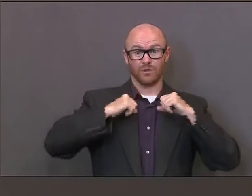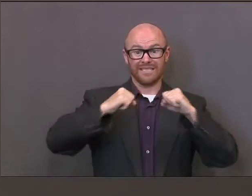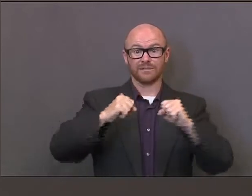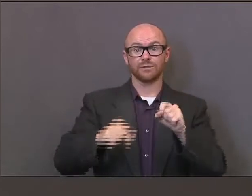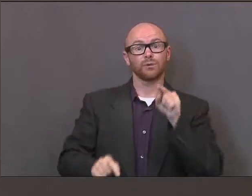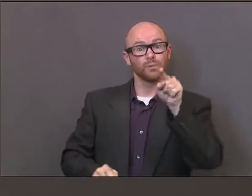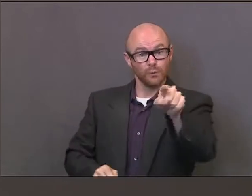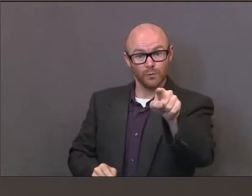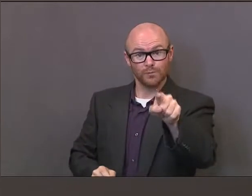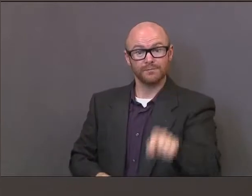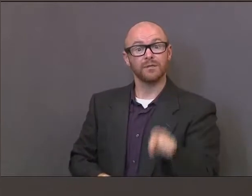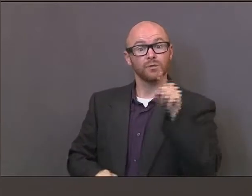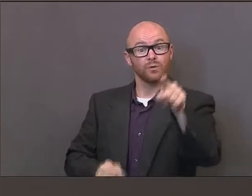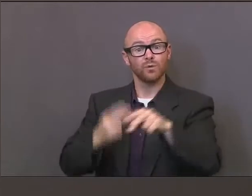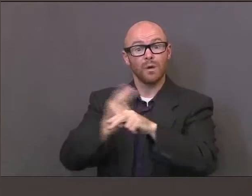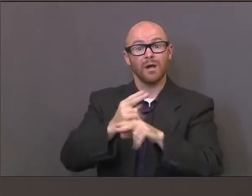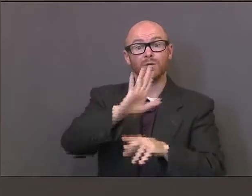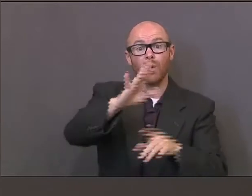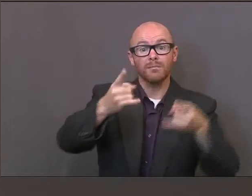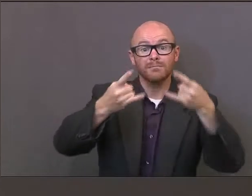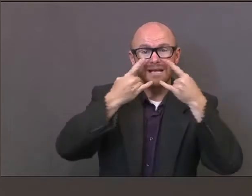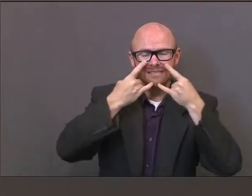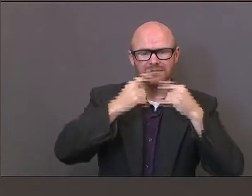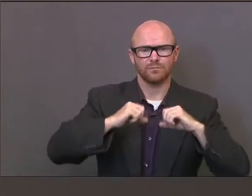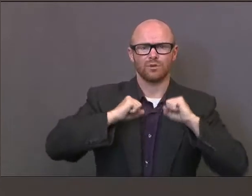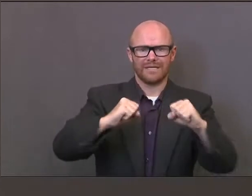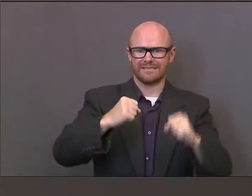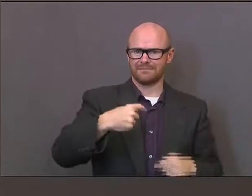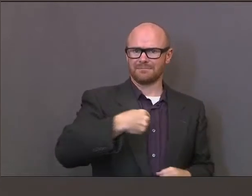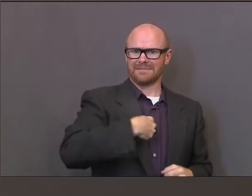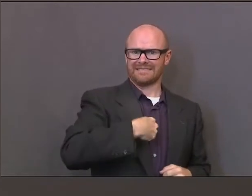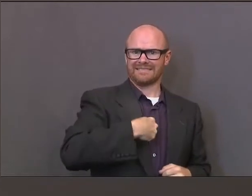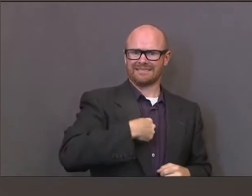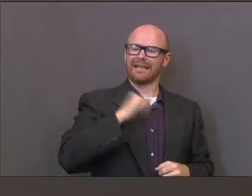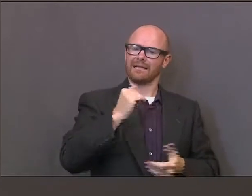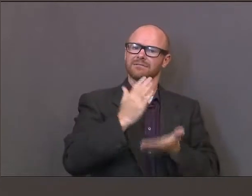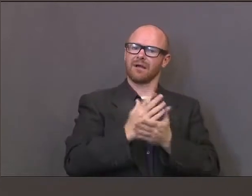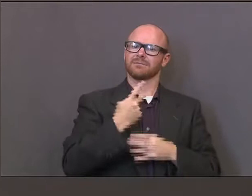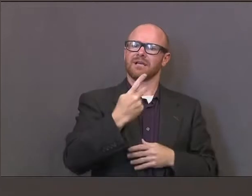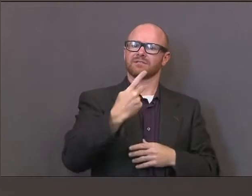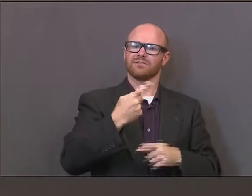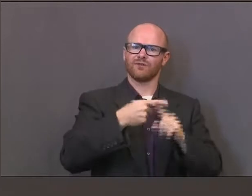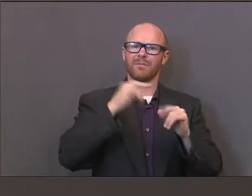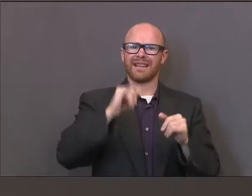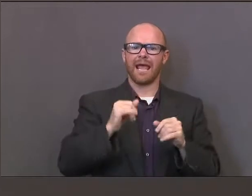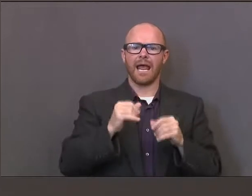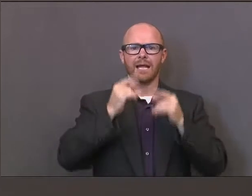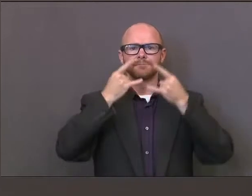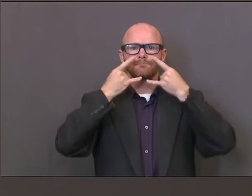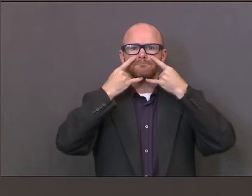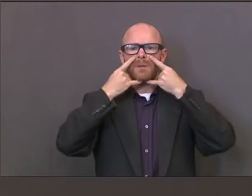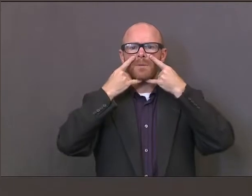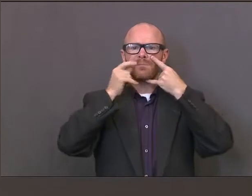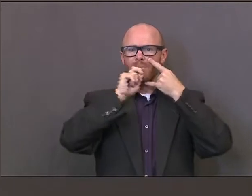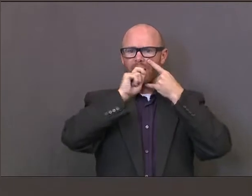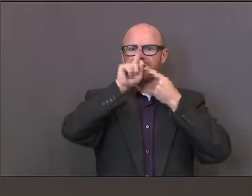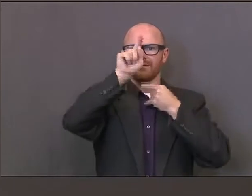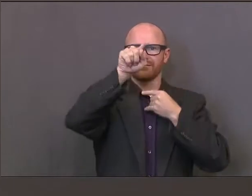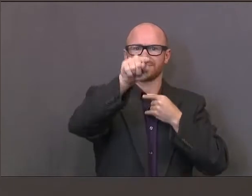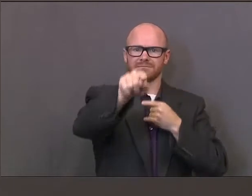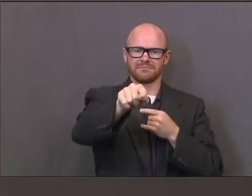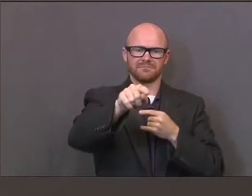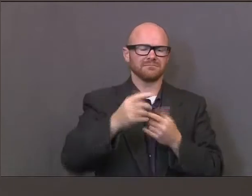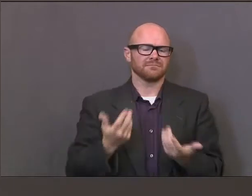If you wear your mask, it helps protect me. It really does stop us from having the aerosol sprays that really the virus is